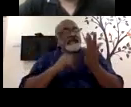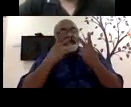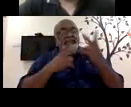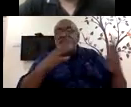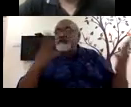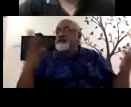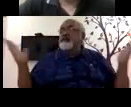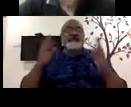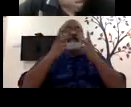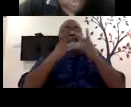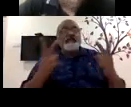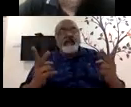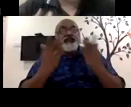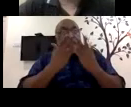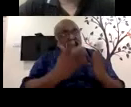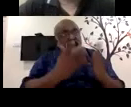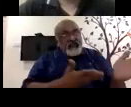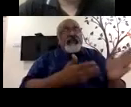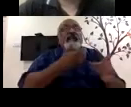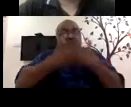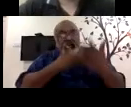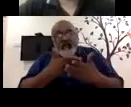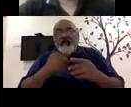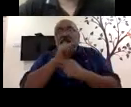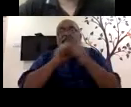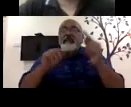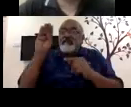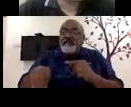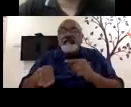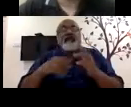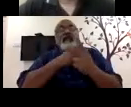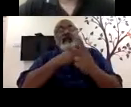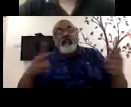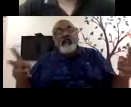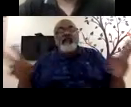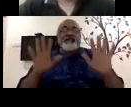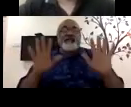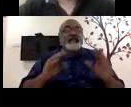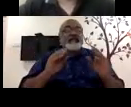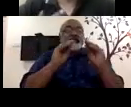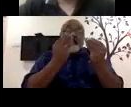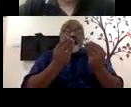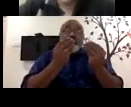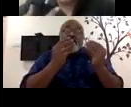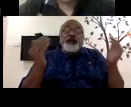for, to come out of, know, what, what is the spark? We don't have solutions for everything, but there are some, some models